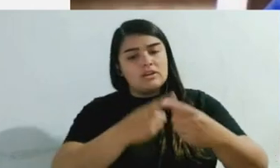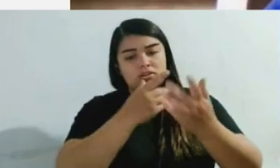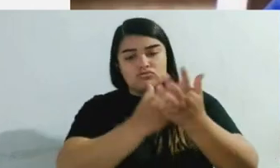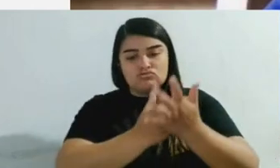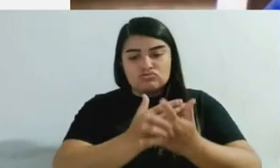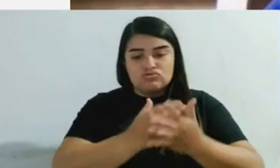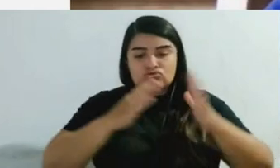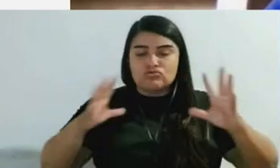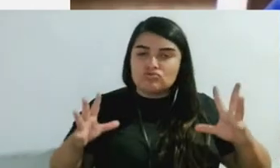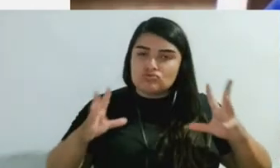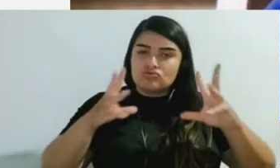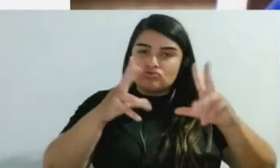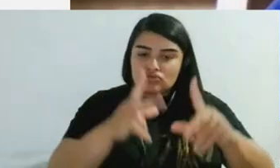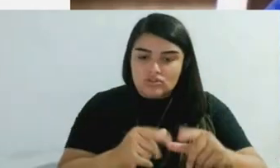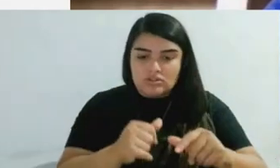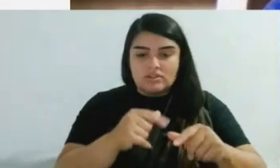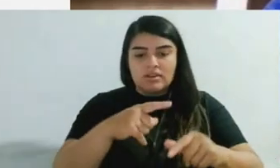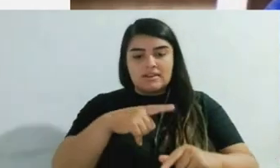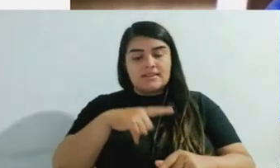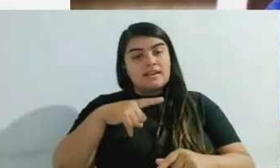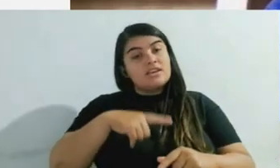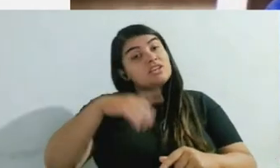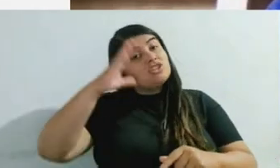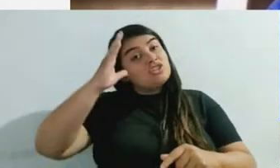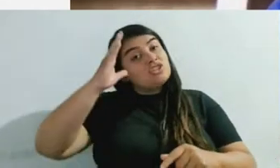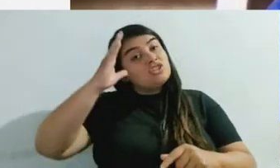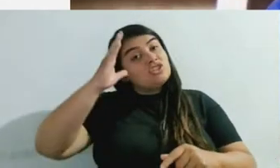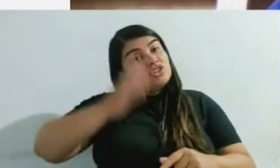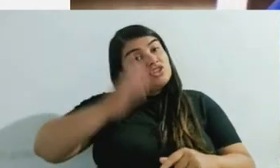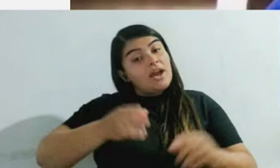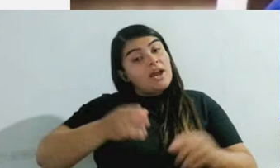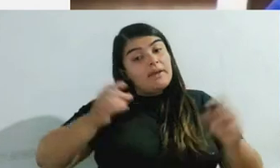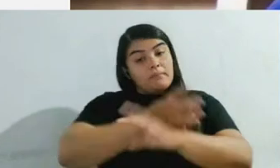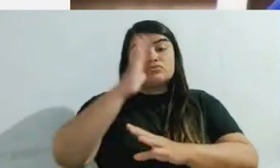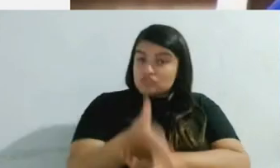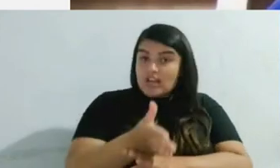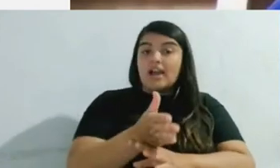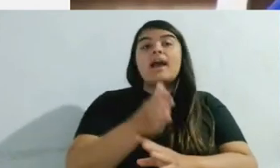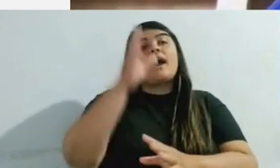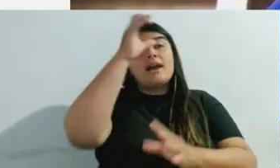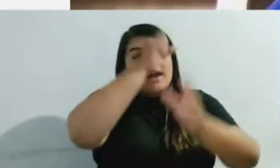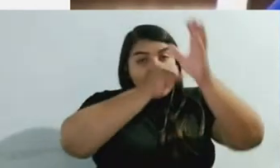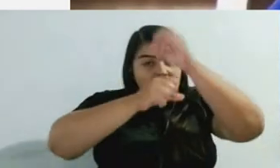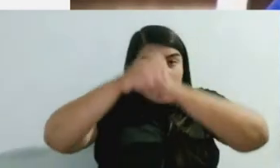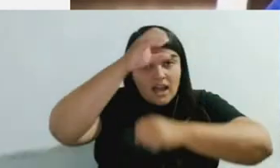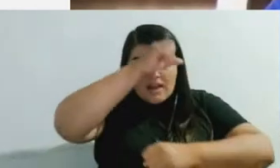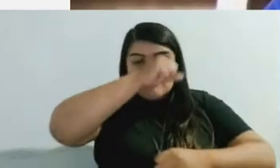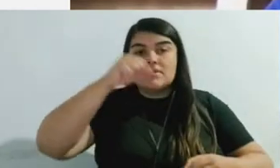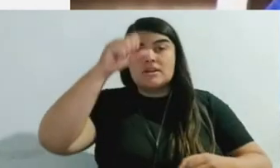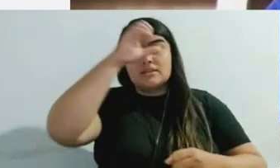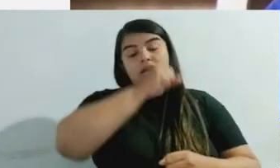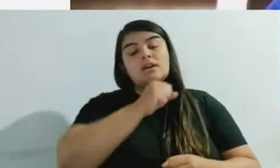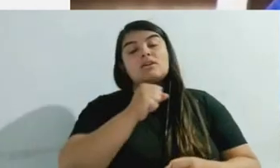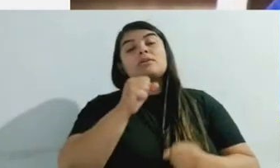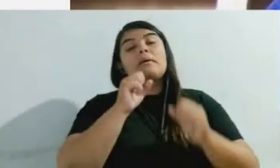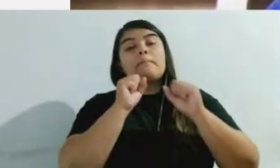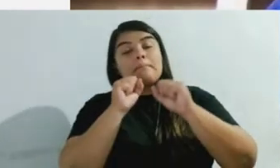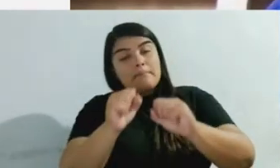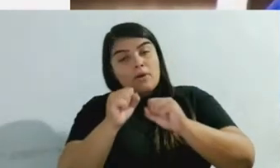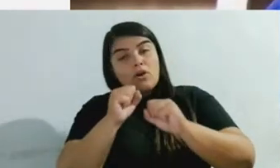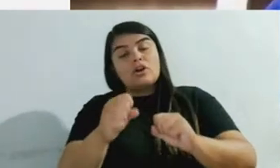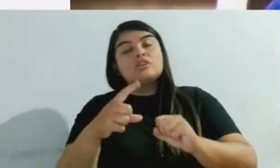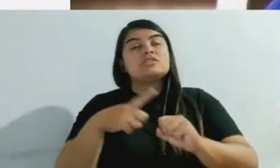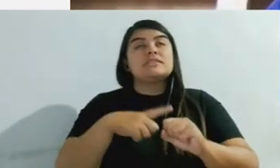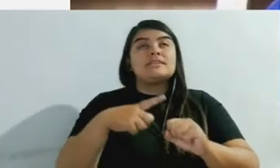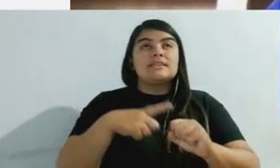violations, prosecutors learn that they could bring not one charge, but four or five charges,